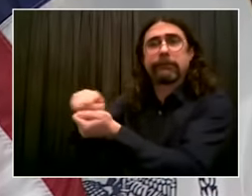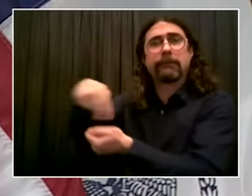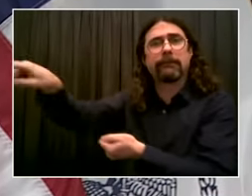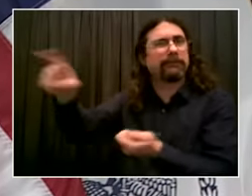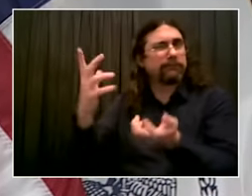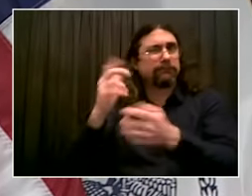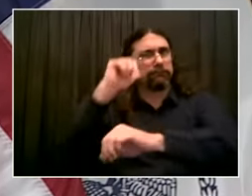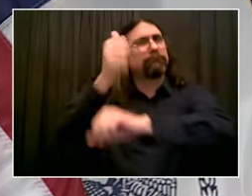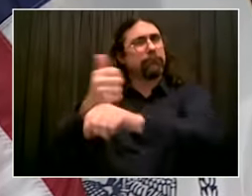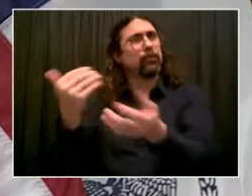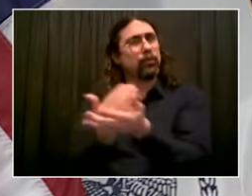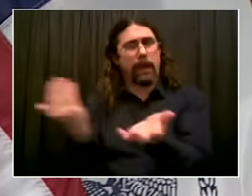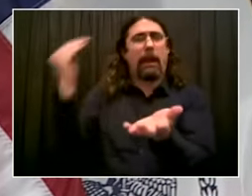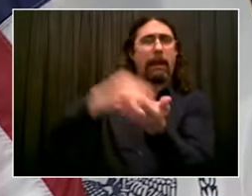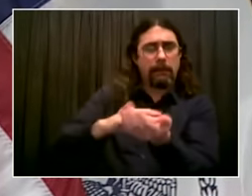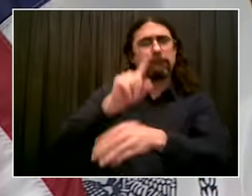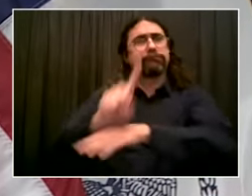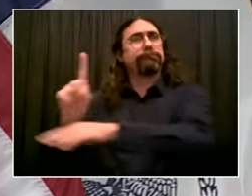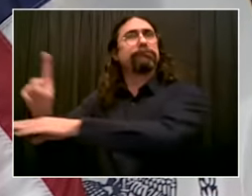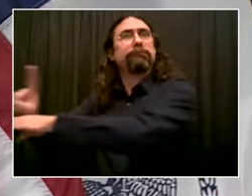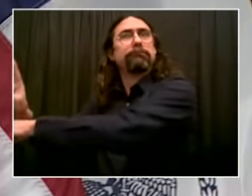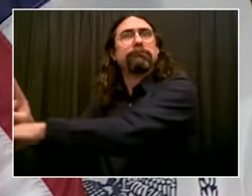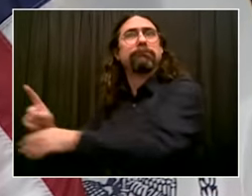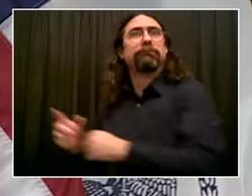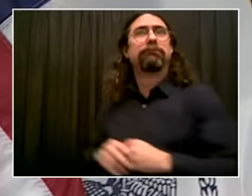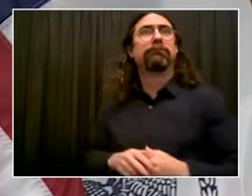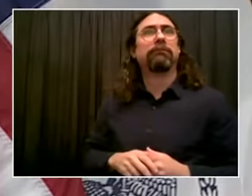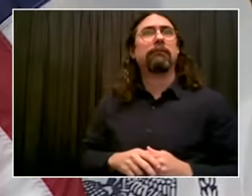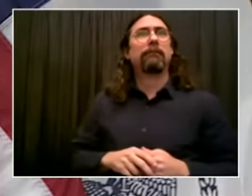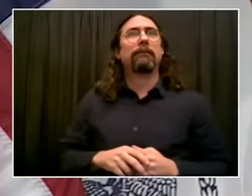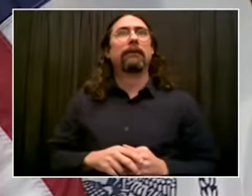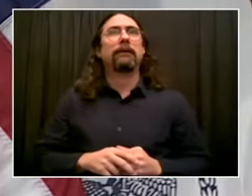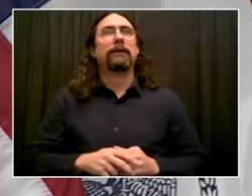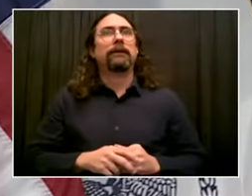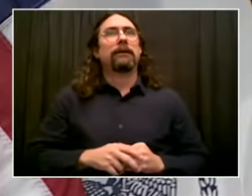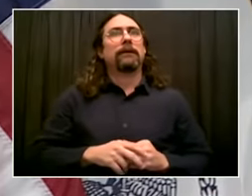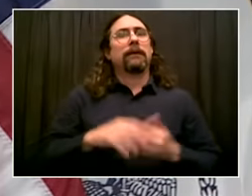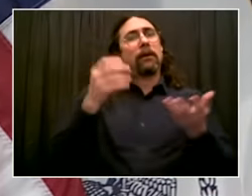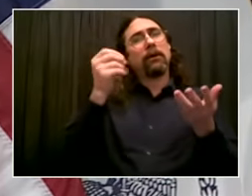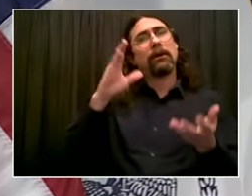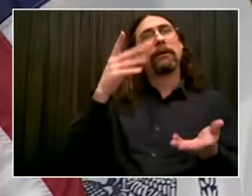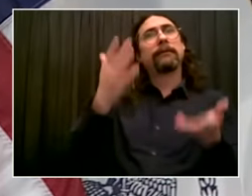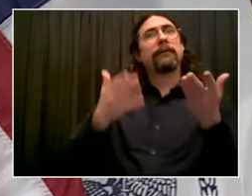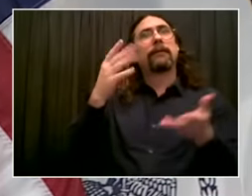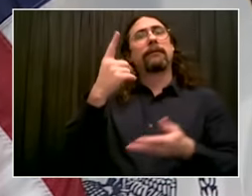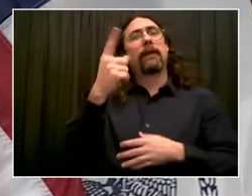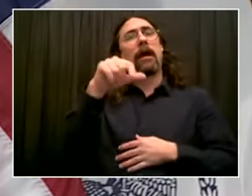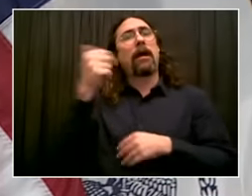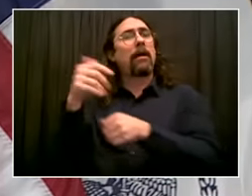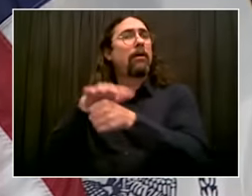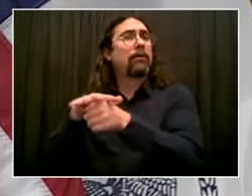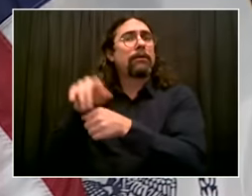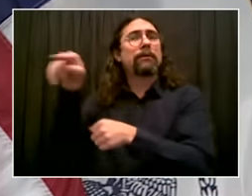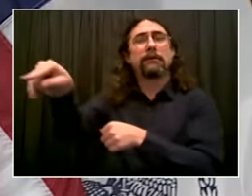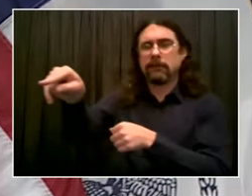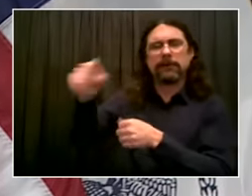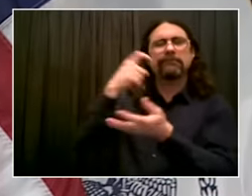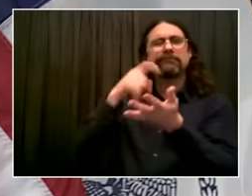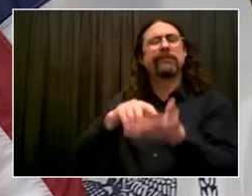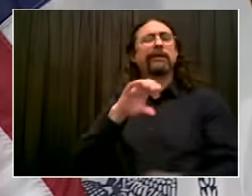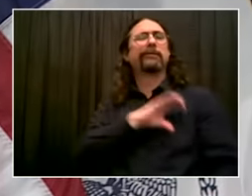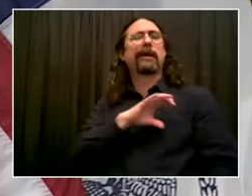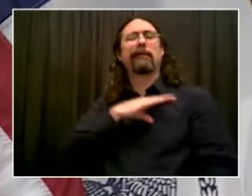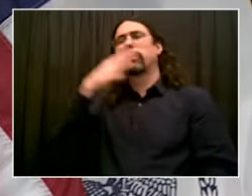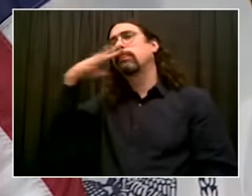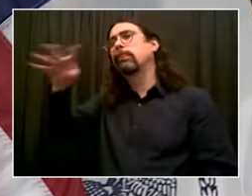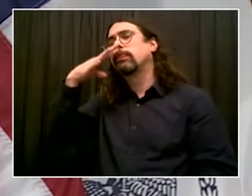have to address that with that precinct. Building construction issues are something that disrupt streets, whether they're bike lanes